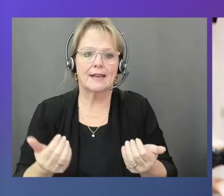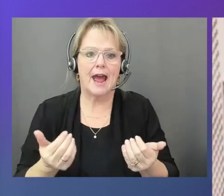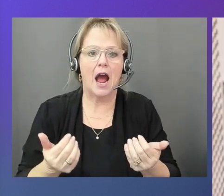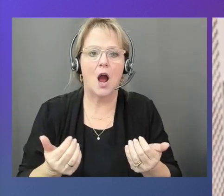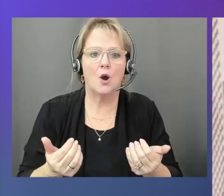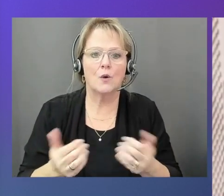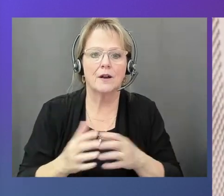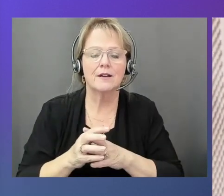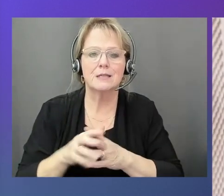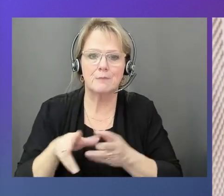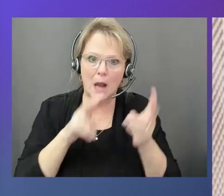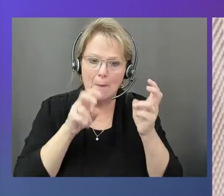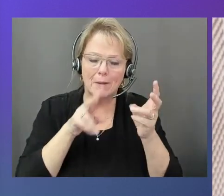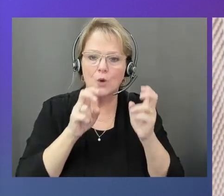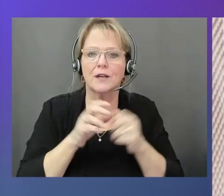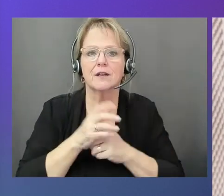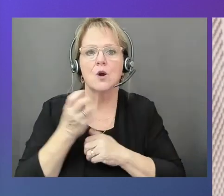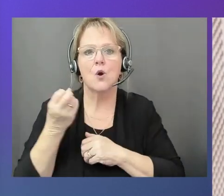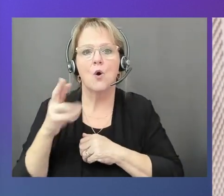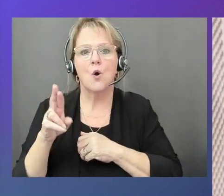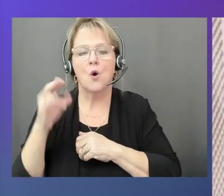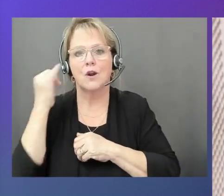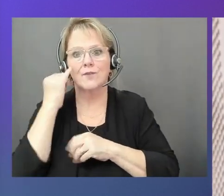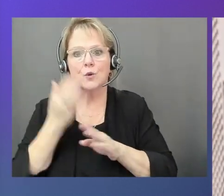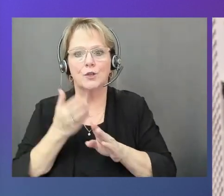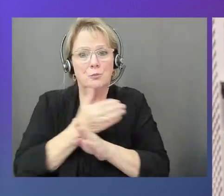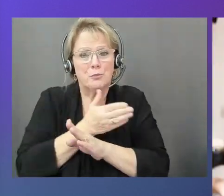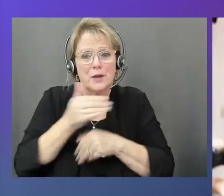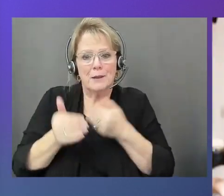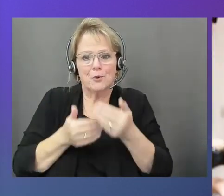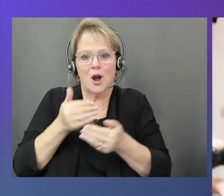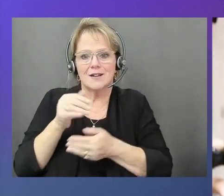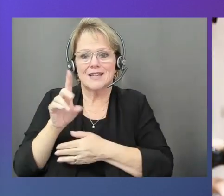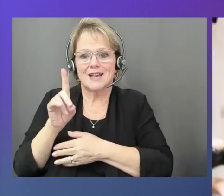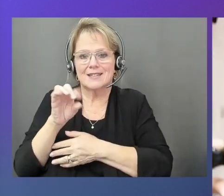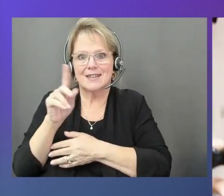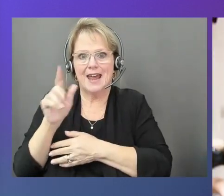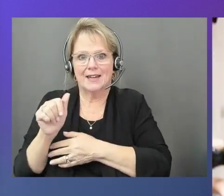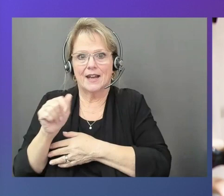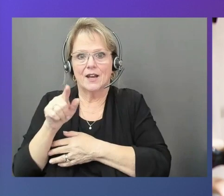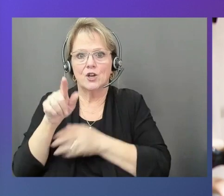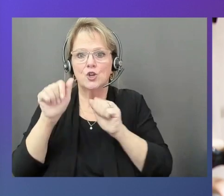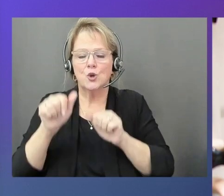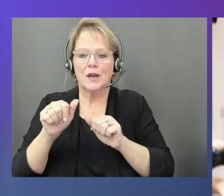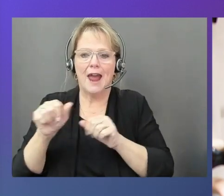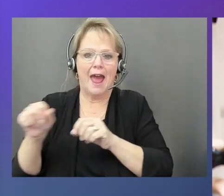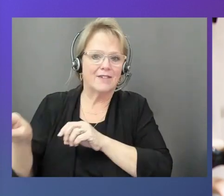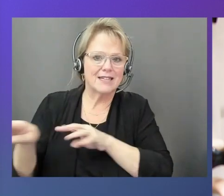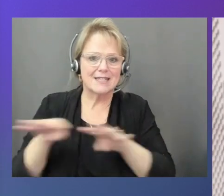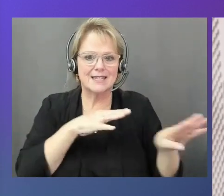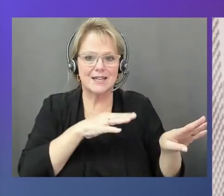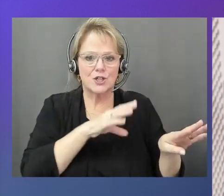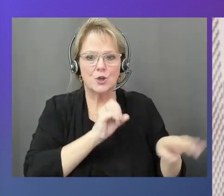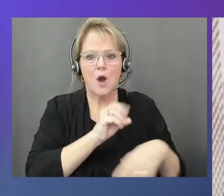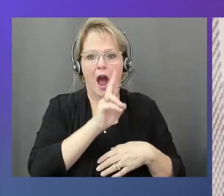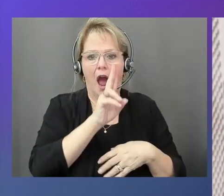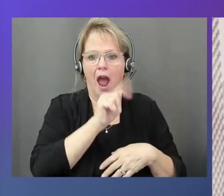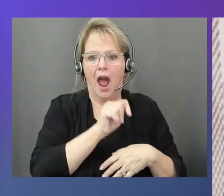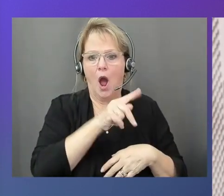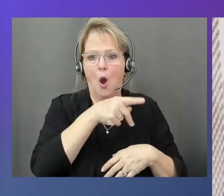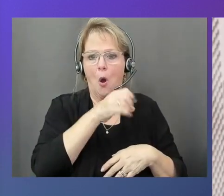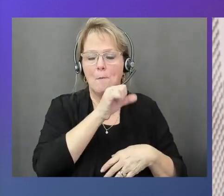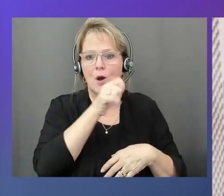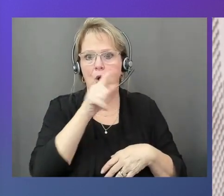uploaded. Or if you want to pre-process the data, you can actually have access to Outpost. And on Outpost, you can run an inference